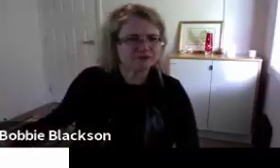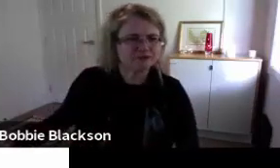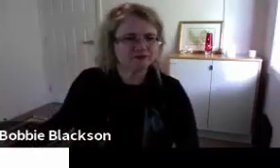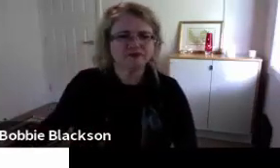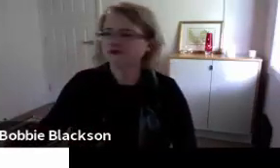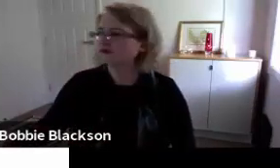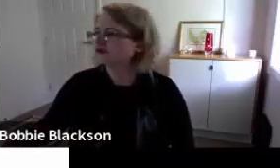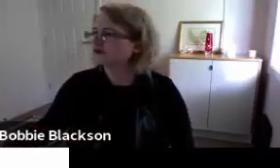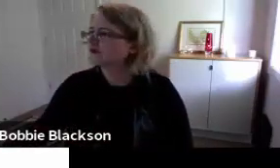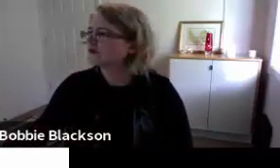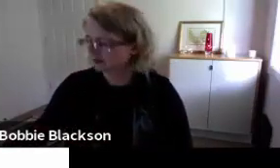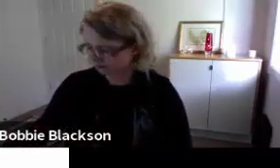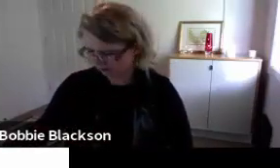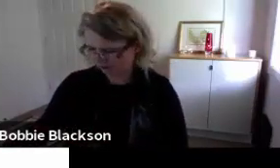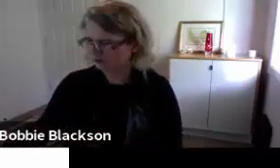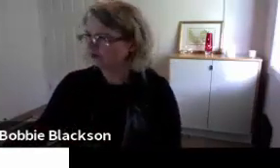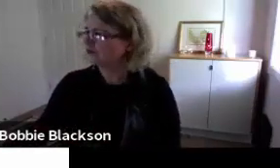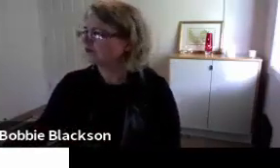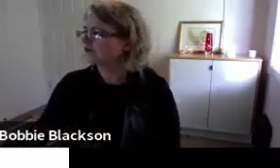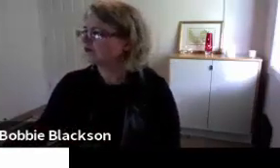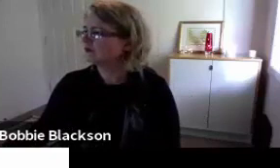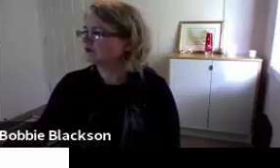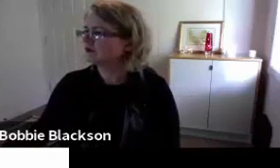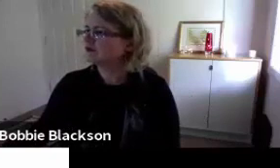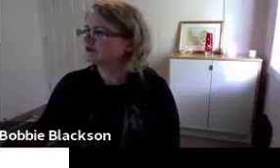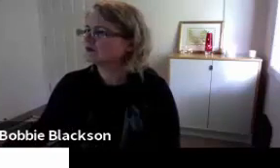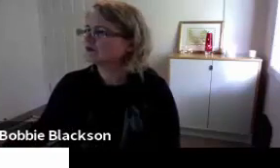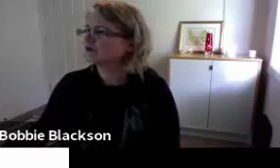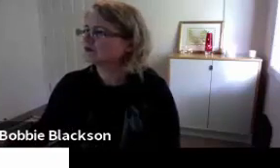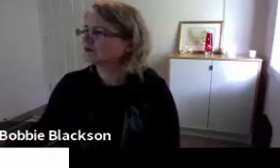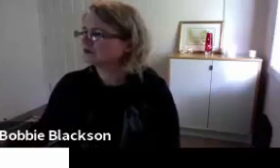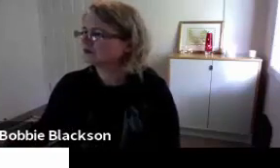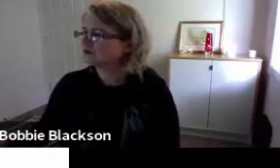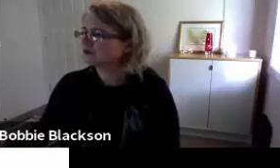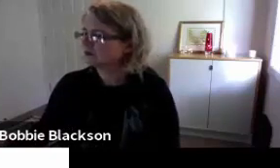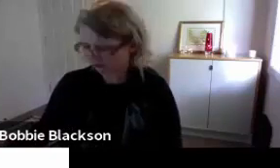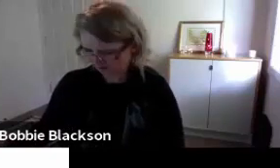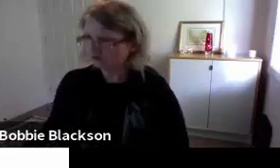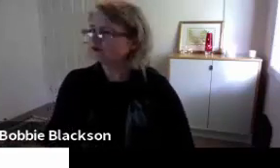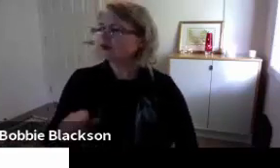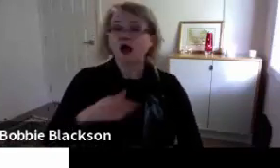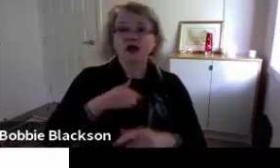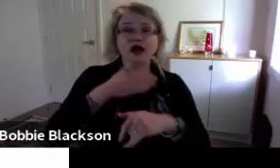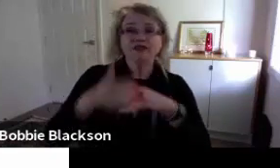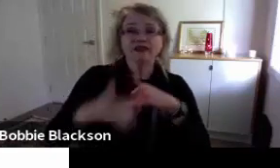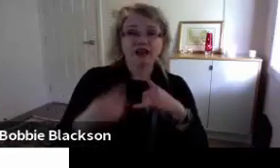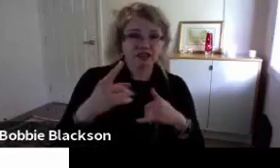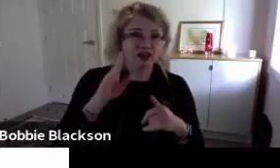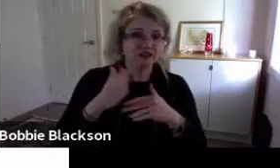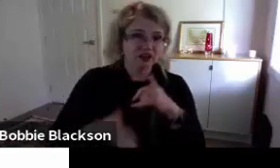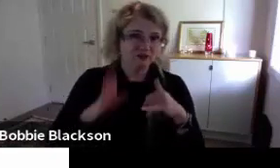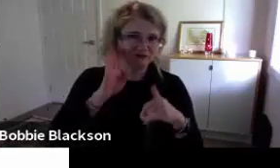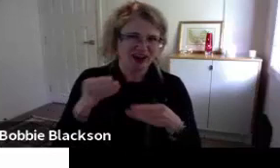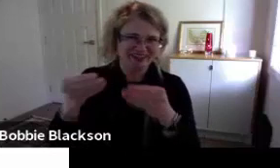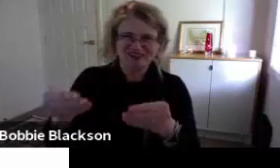There may be other micro-distractions that may be a part of the reason why it's difficult for the student to